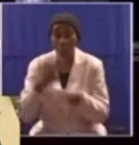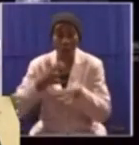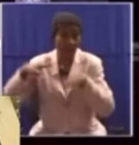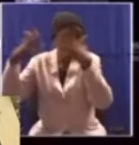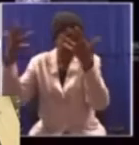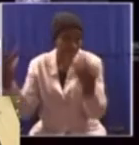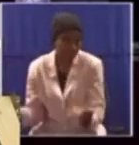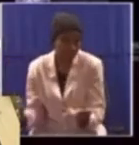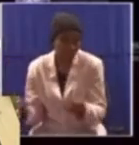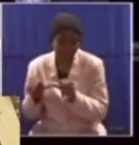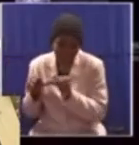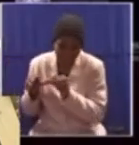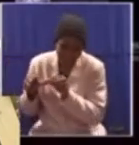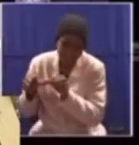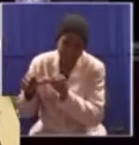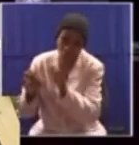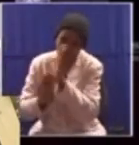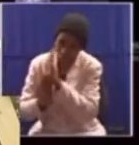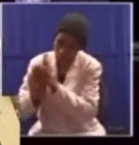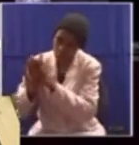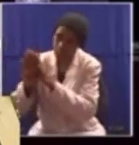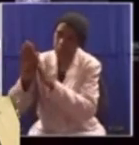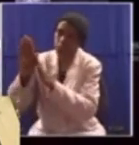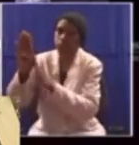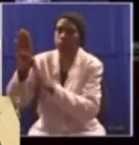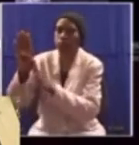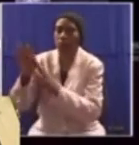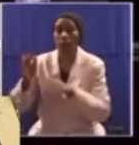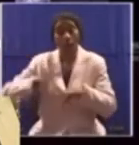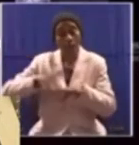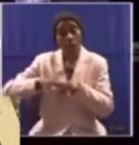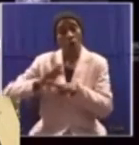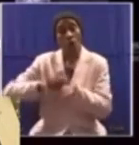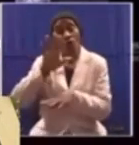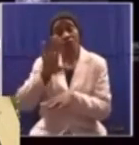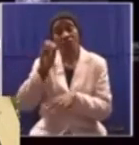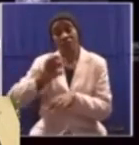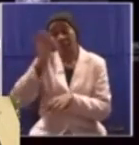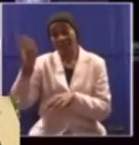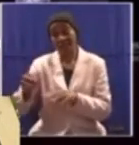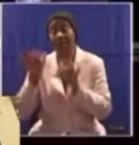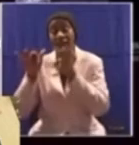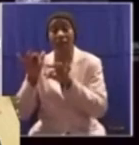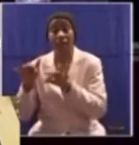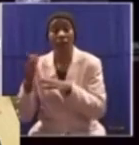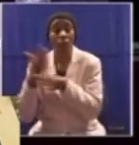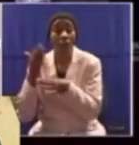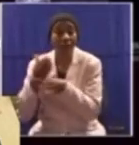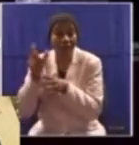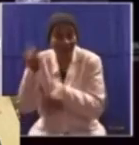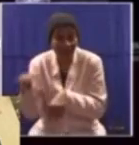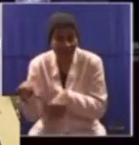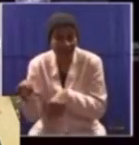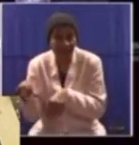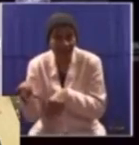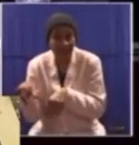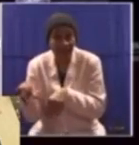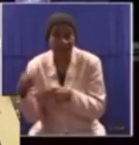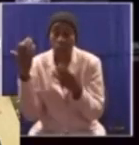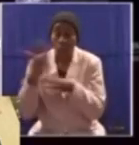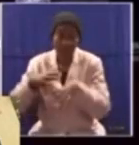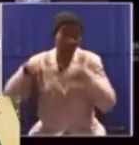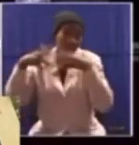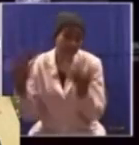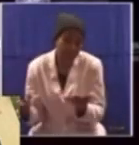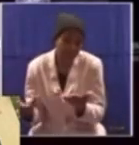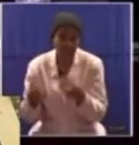Unemployment continues to escalate. More than 50% of South Africa's labor force is not in employment,